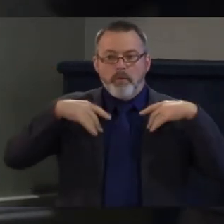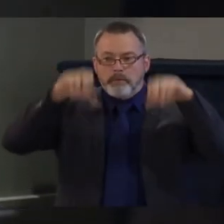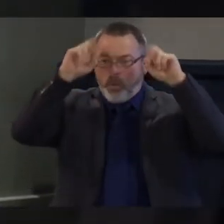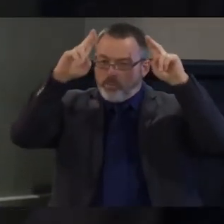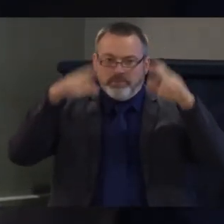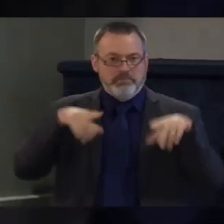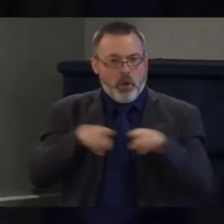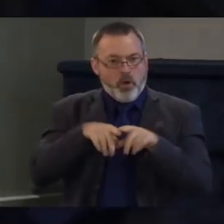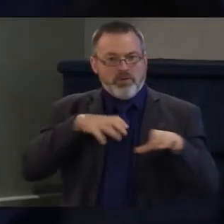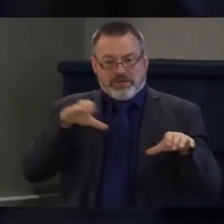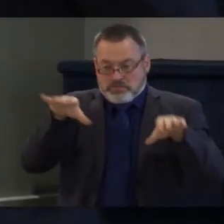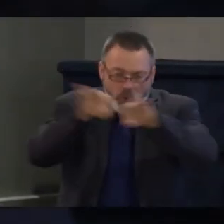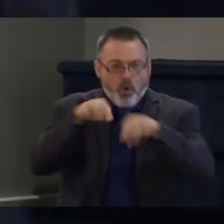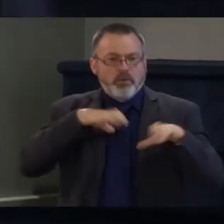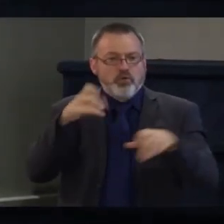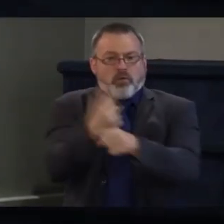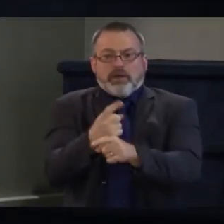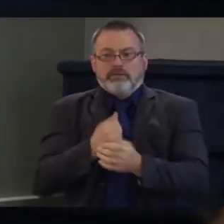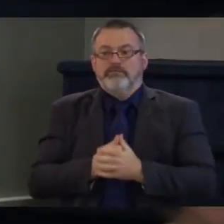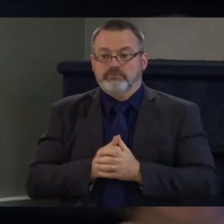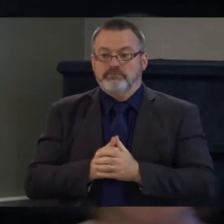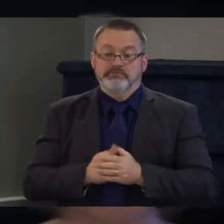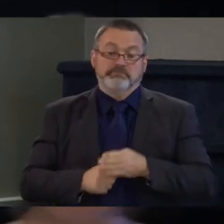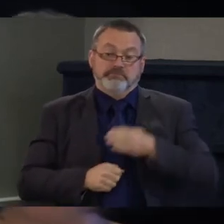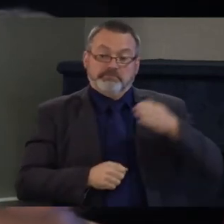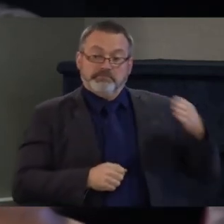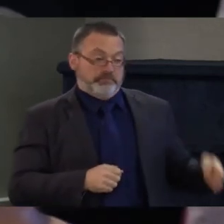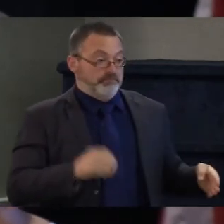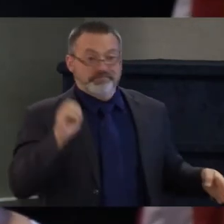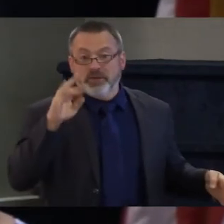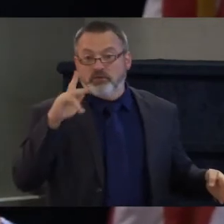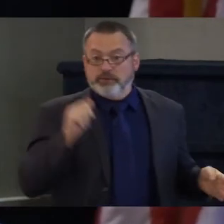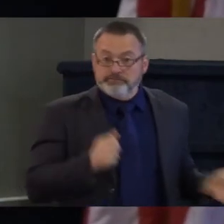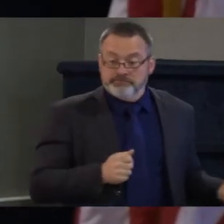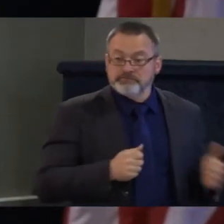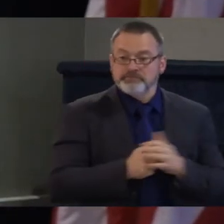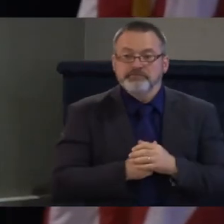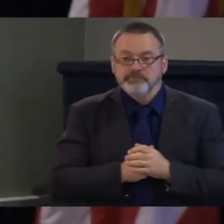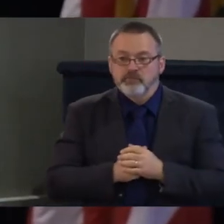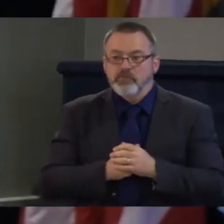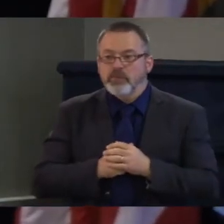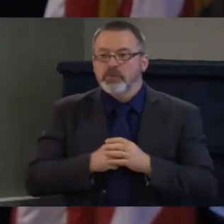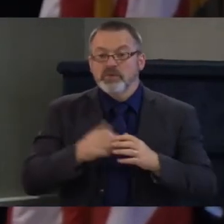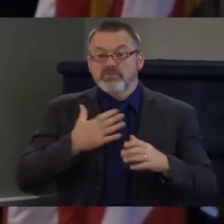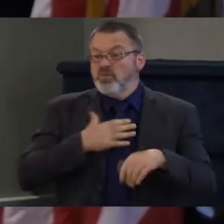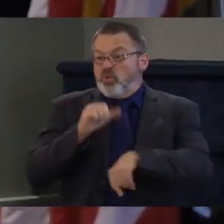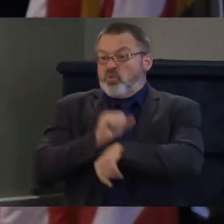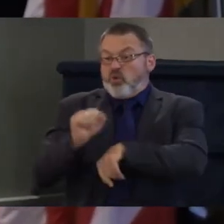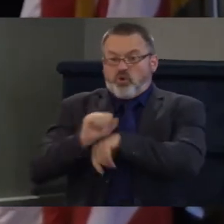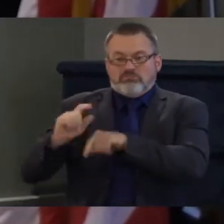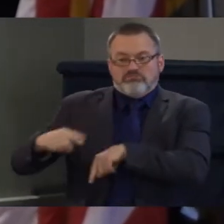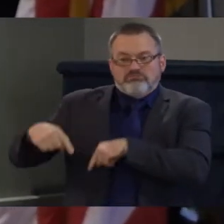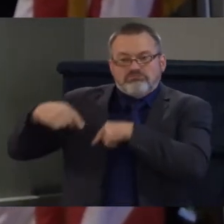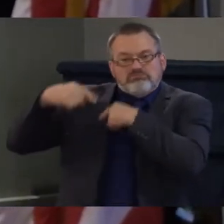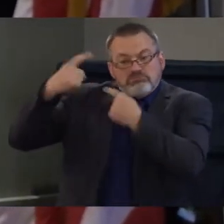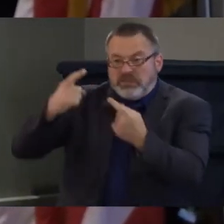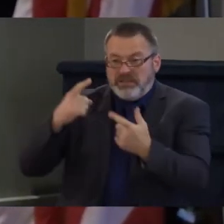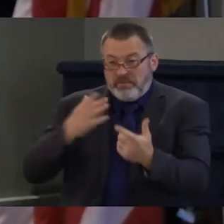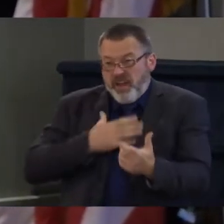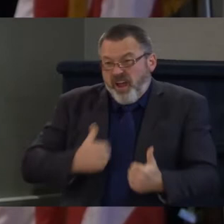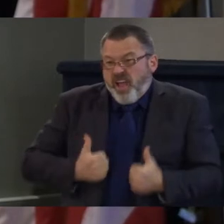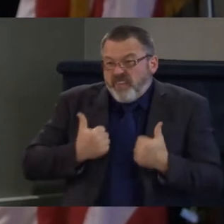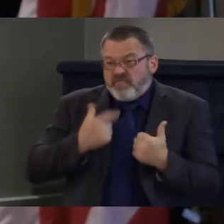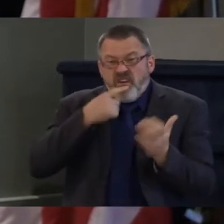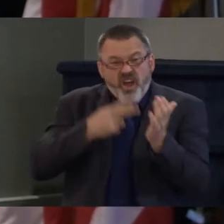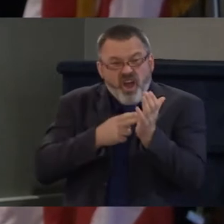and erica reddick i have been working diligently in all areas of my life to make sure that